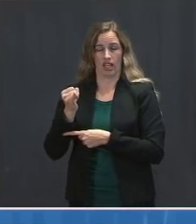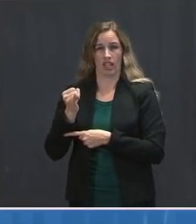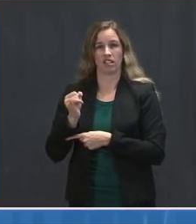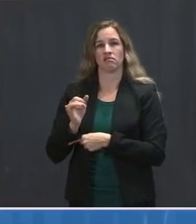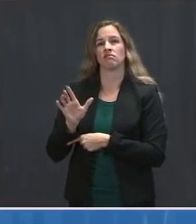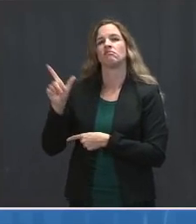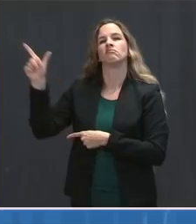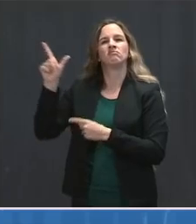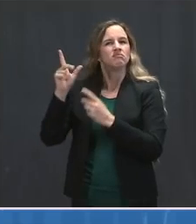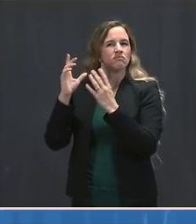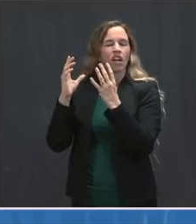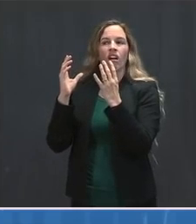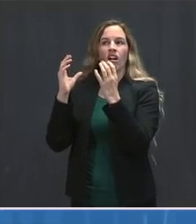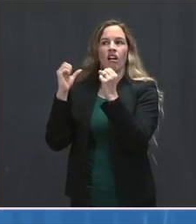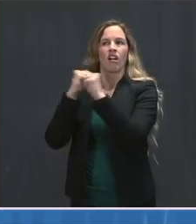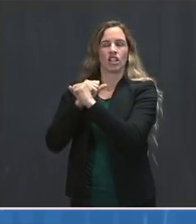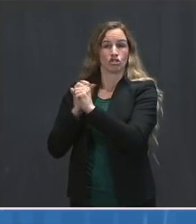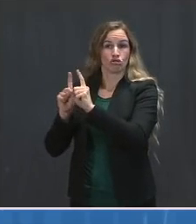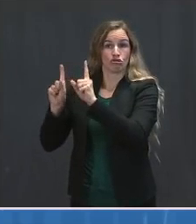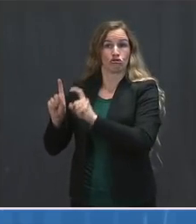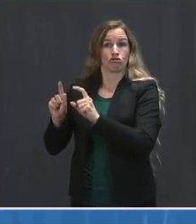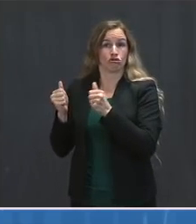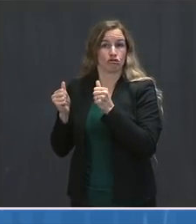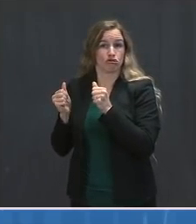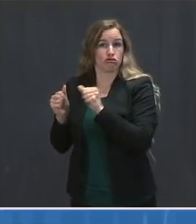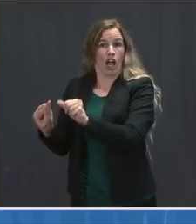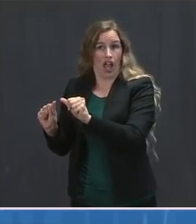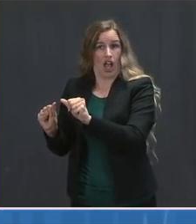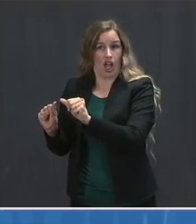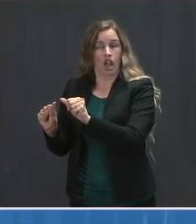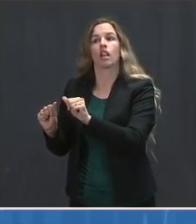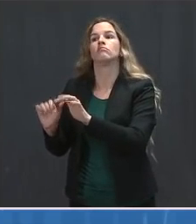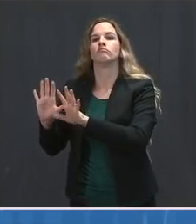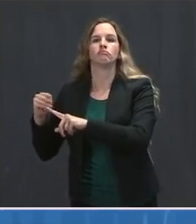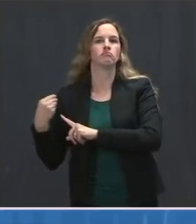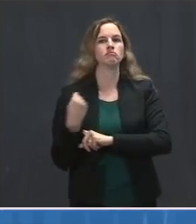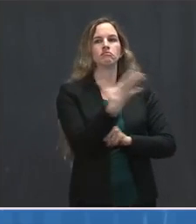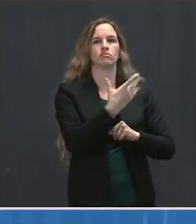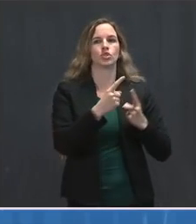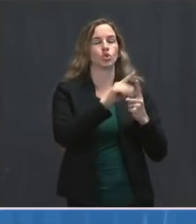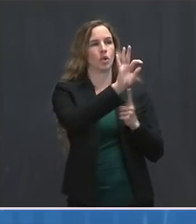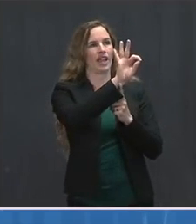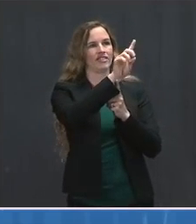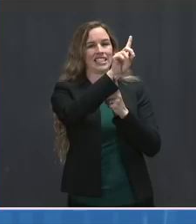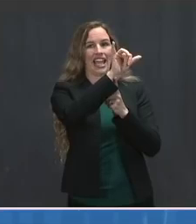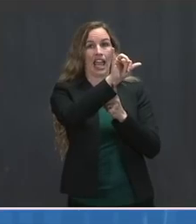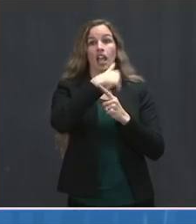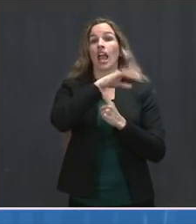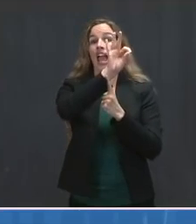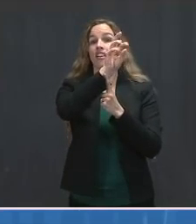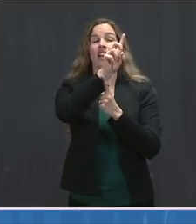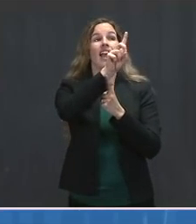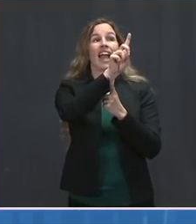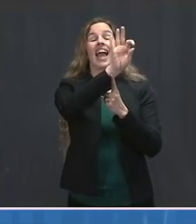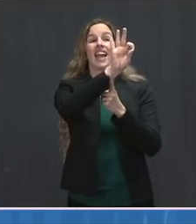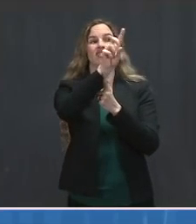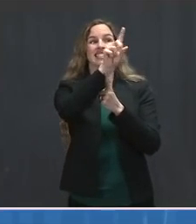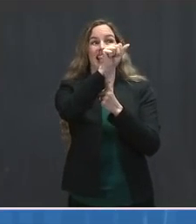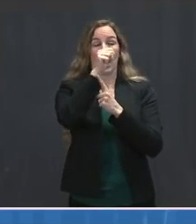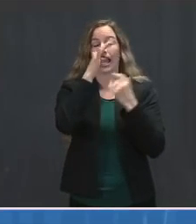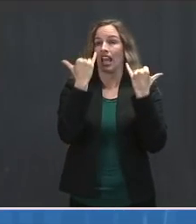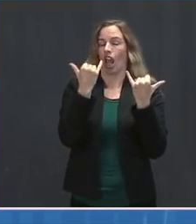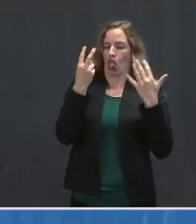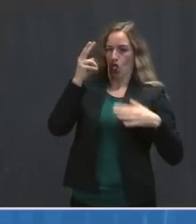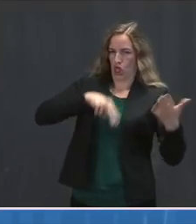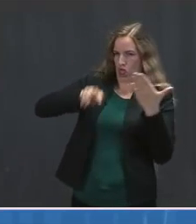ensemble trial in getting the information to the FDA, examining it in preparation for the possibility of